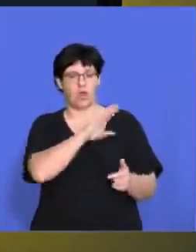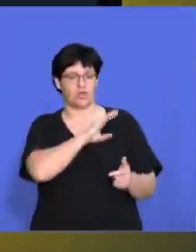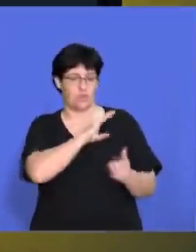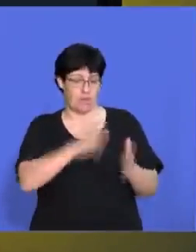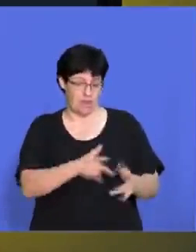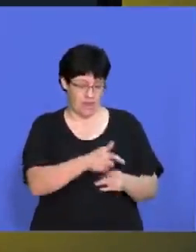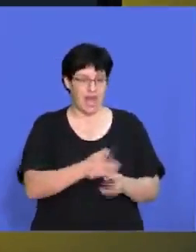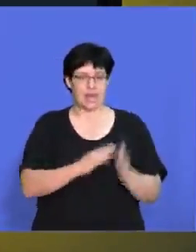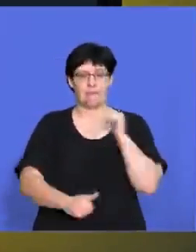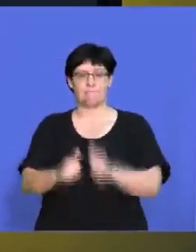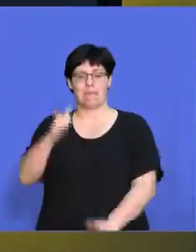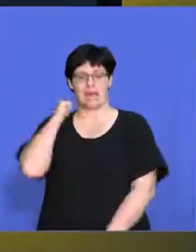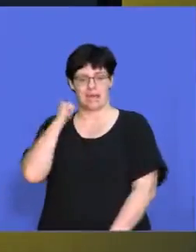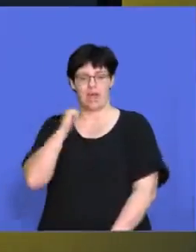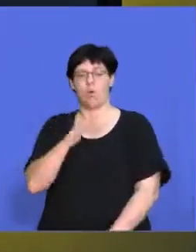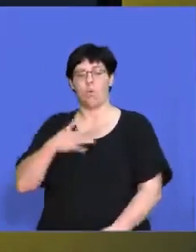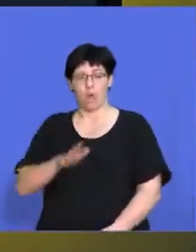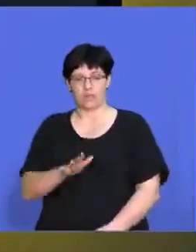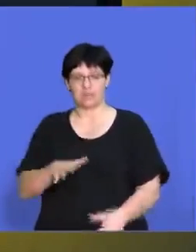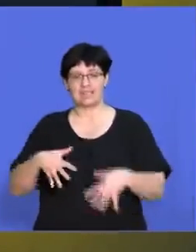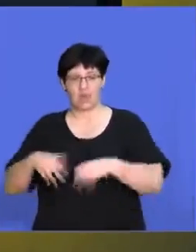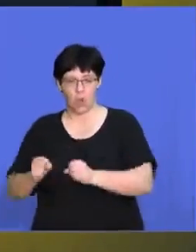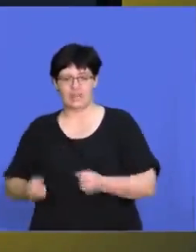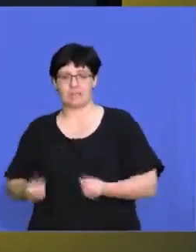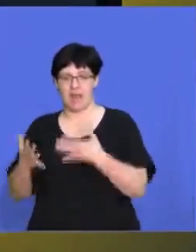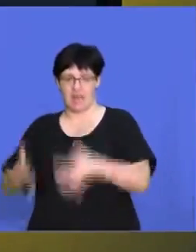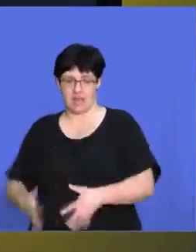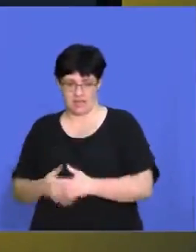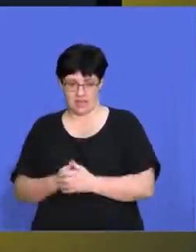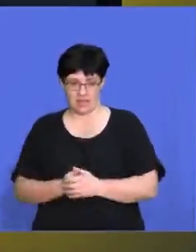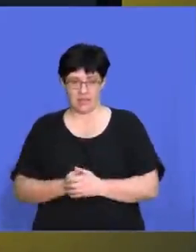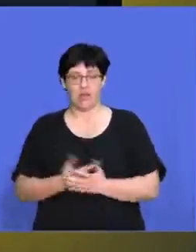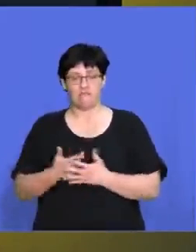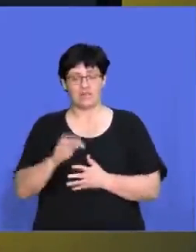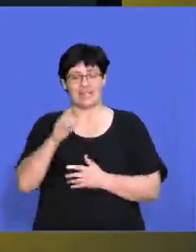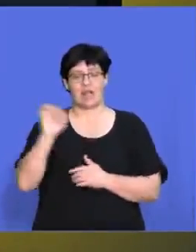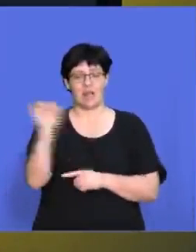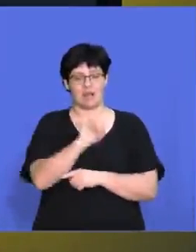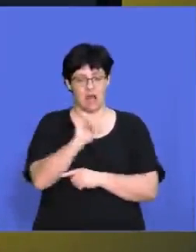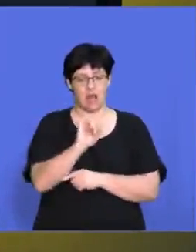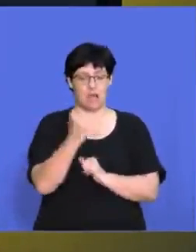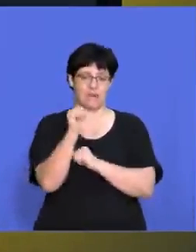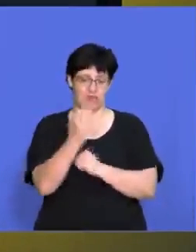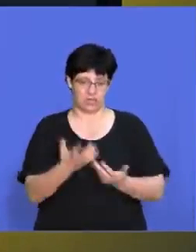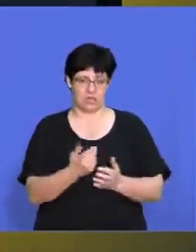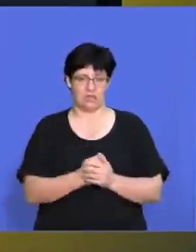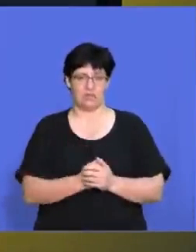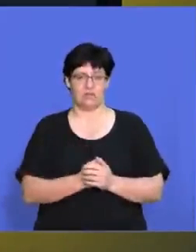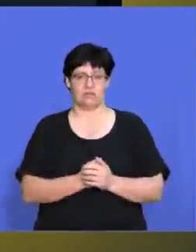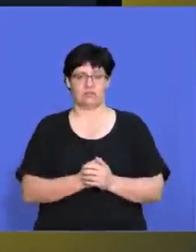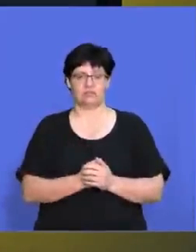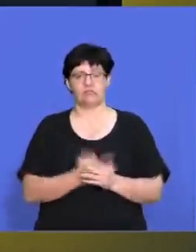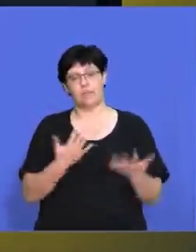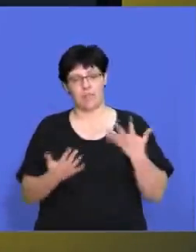our, our, in consumer and backward is where we're looking to take over our suppliers. So for Teddy's car manufacturers,